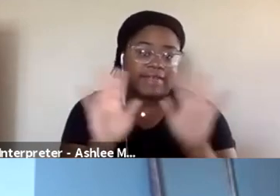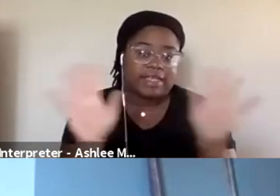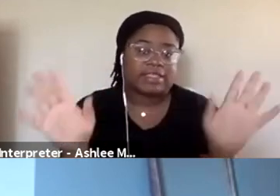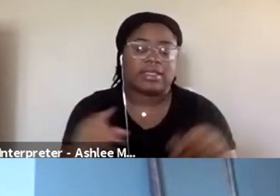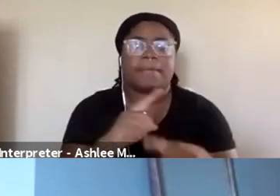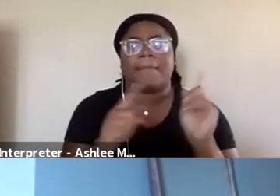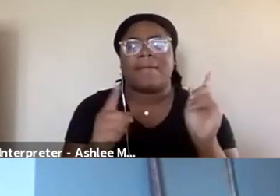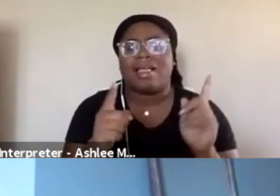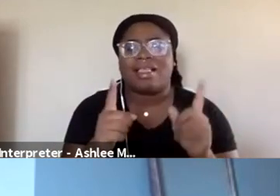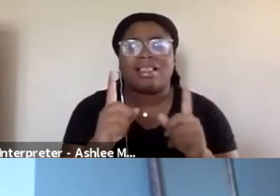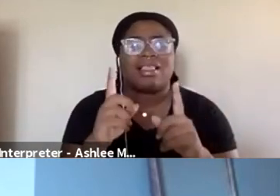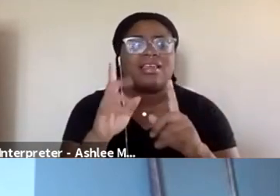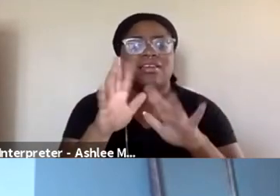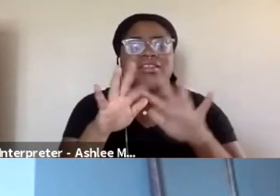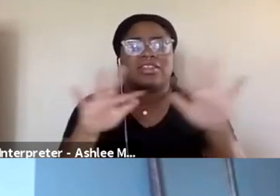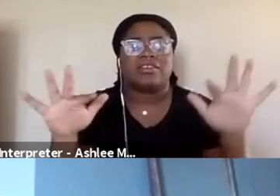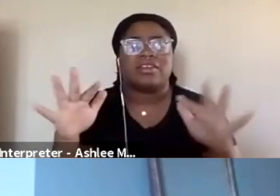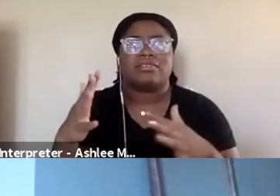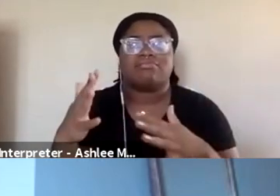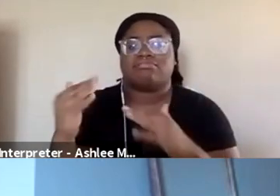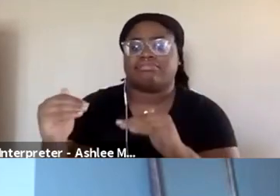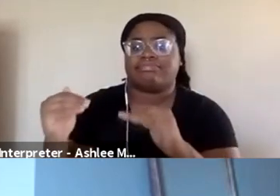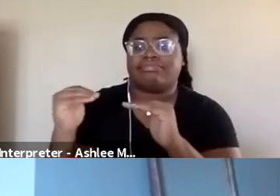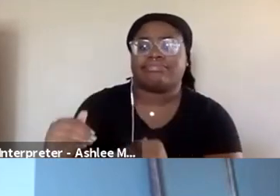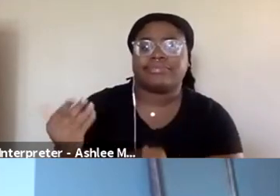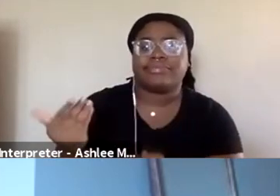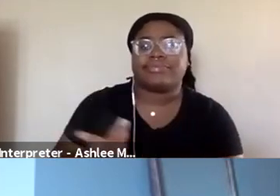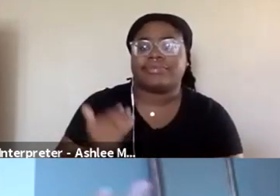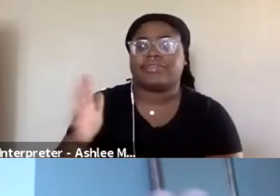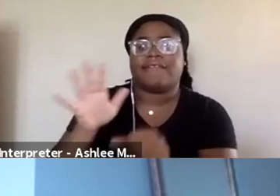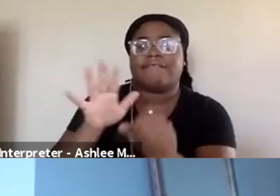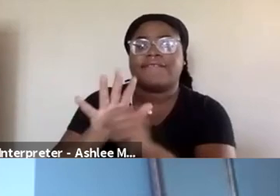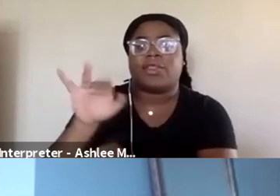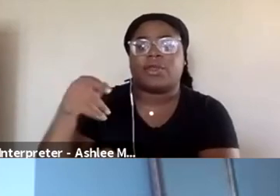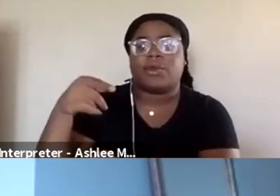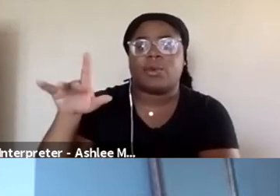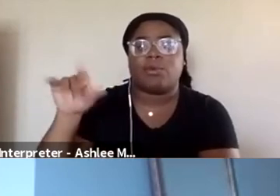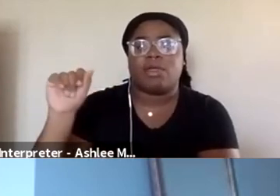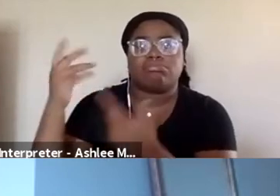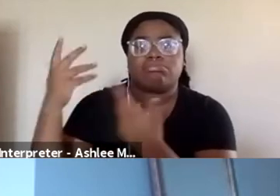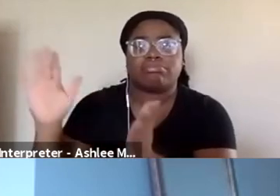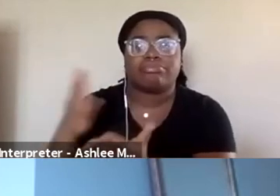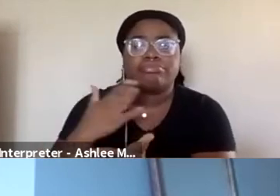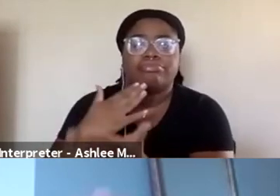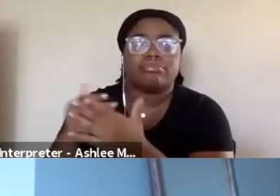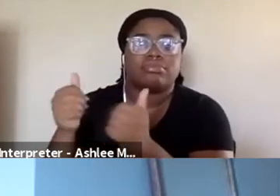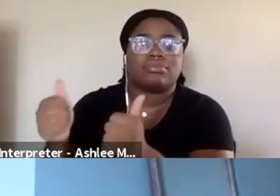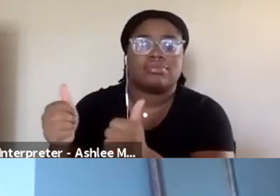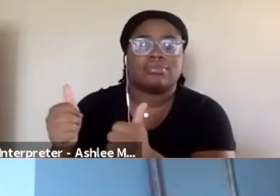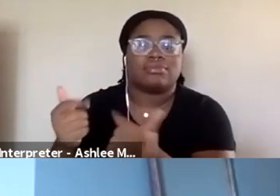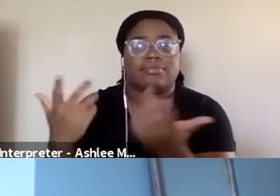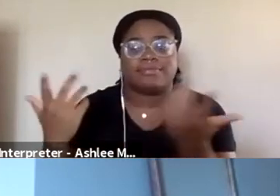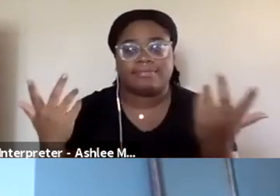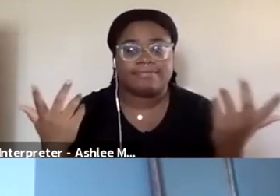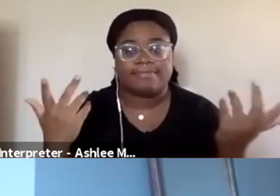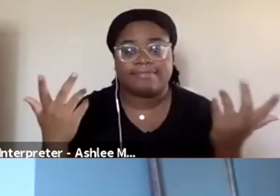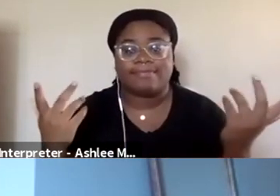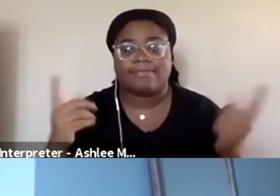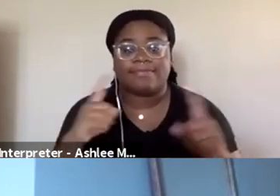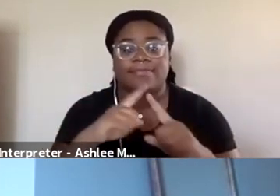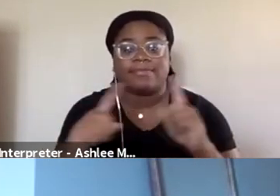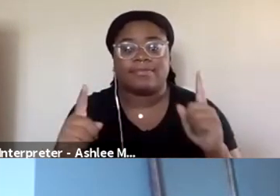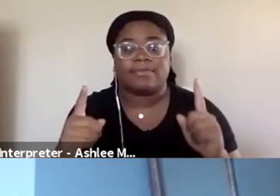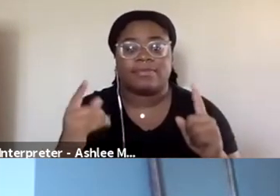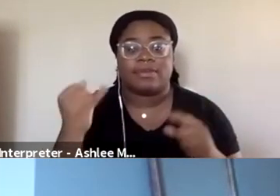diversity trap is you hire people at a low level who like fit the, fill your requirements or whatever and make you look good. Unless you're a certain unnamed